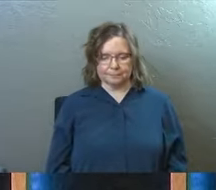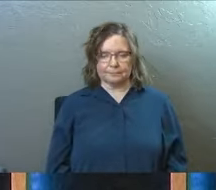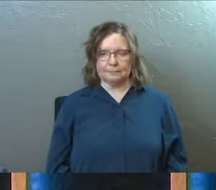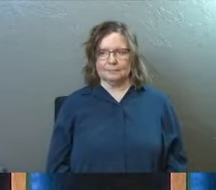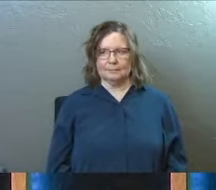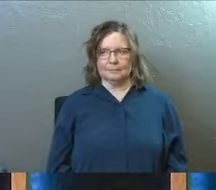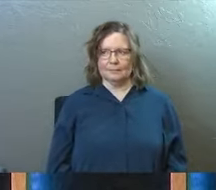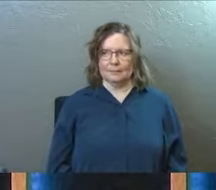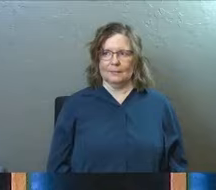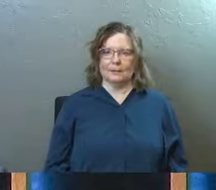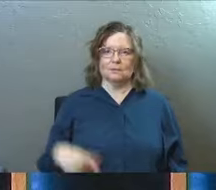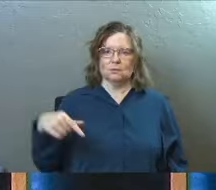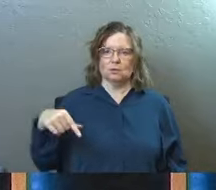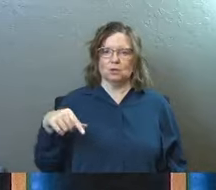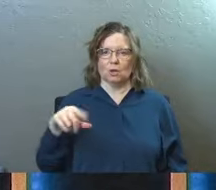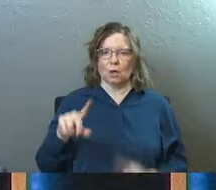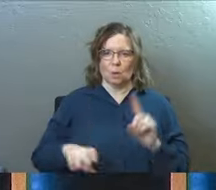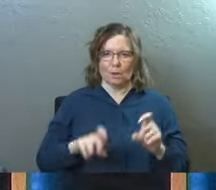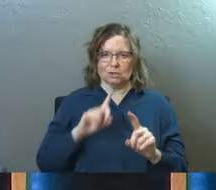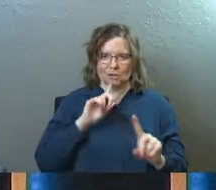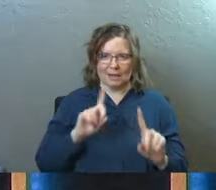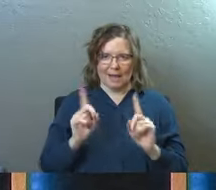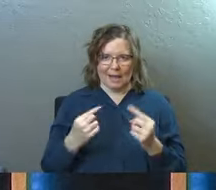This is a Q&A with a pastor. I like this one.